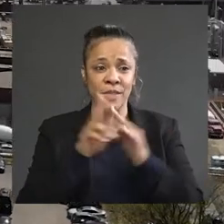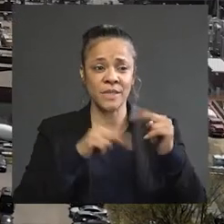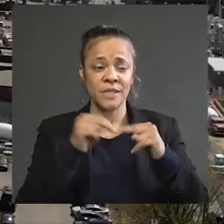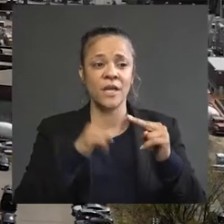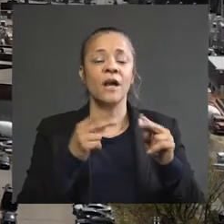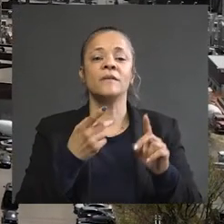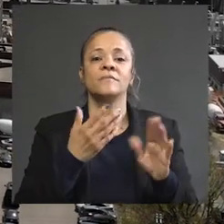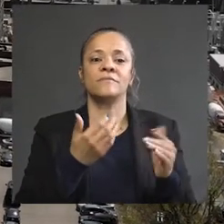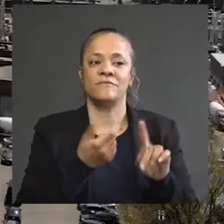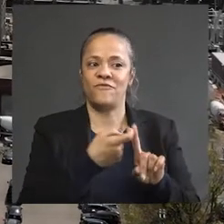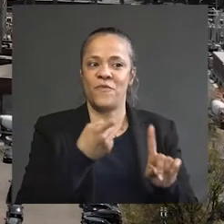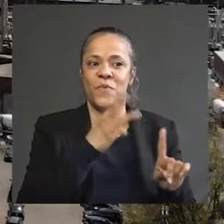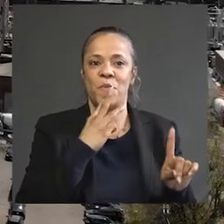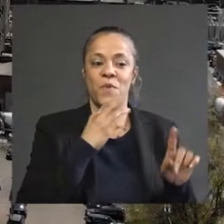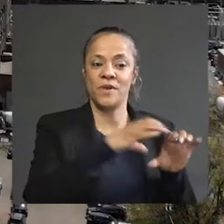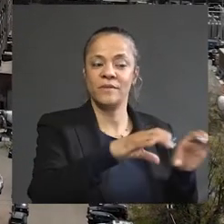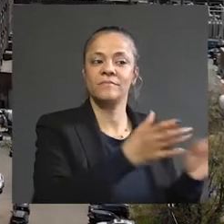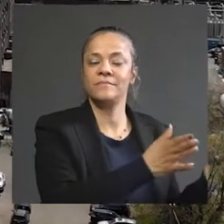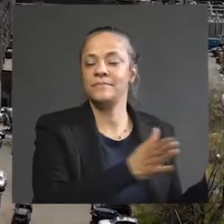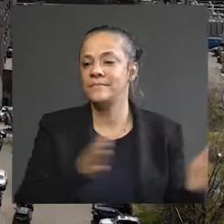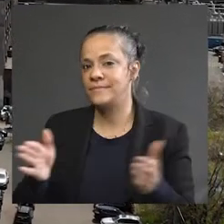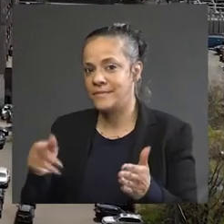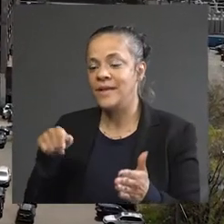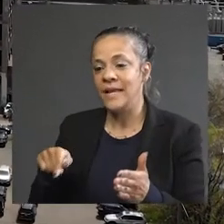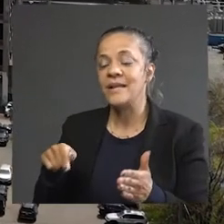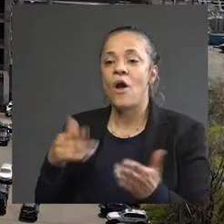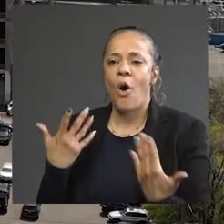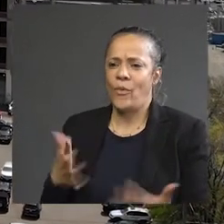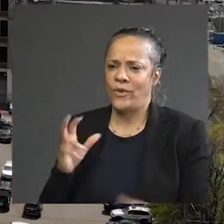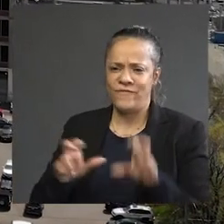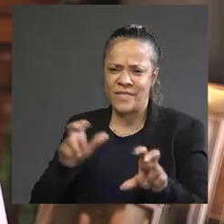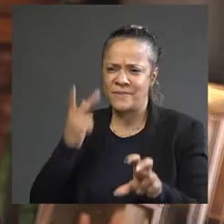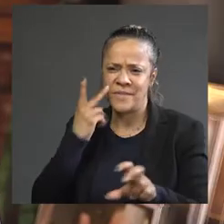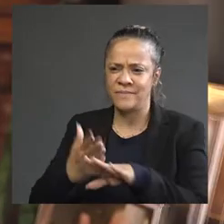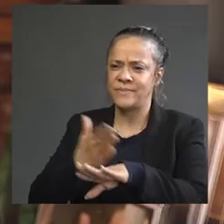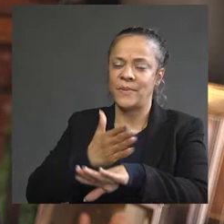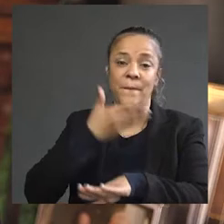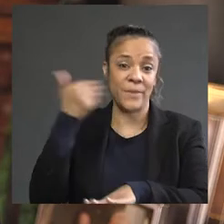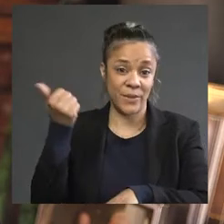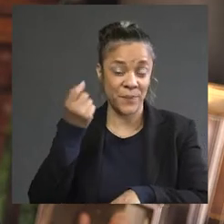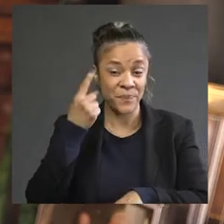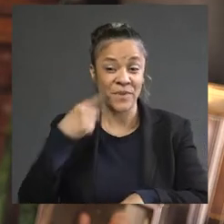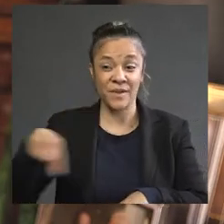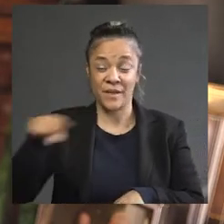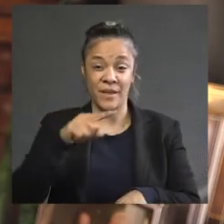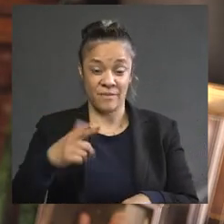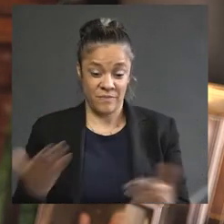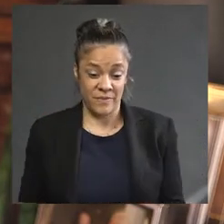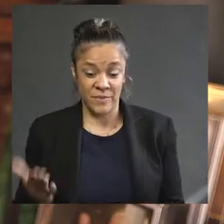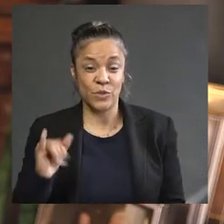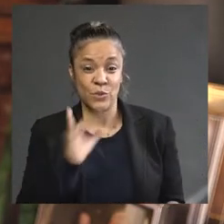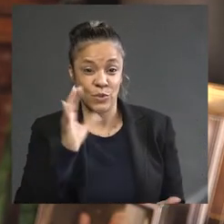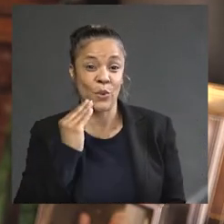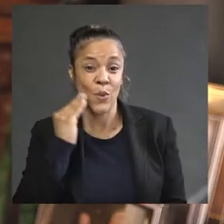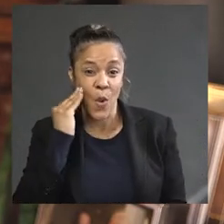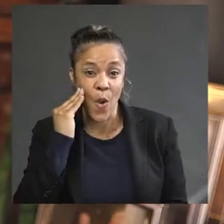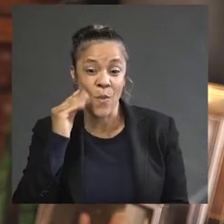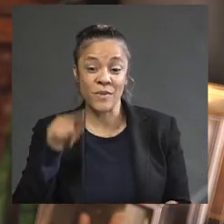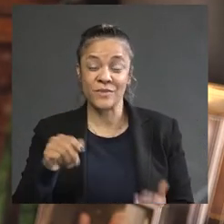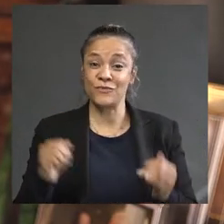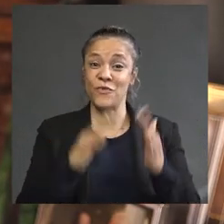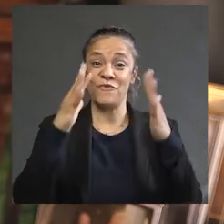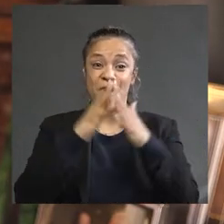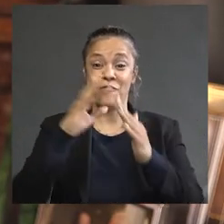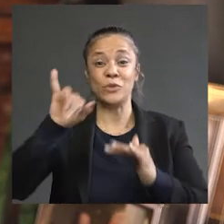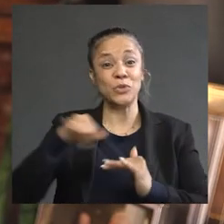potential in each of our neighborhoods. Our investments are already paying off. For those of us who call Jersey City home, the revival of Journal Square